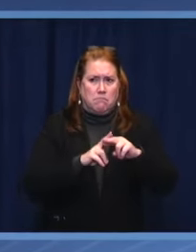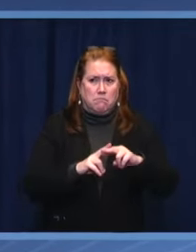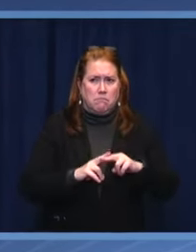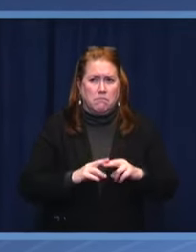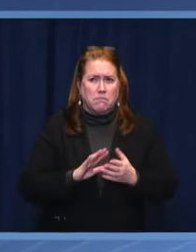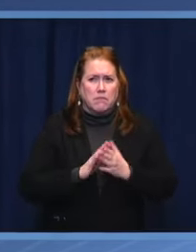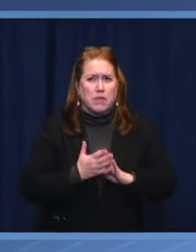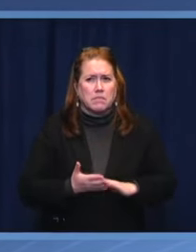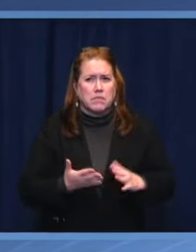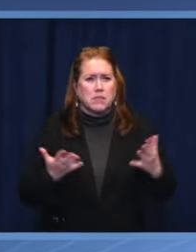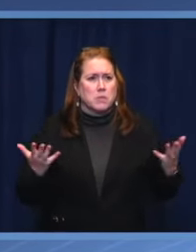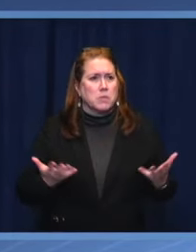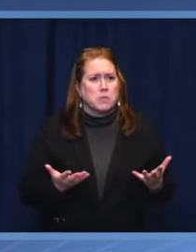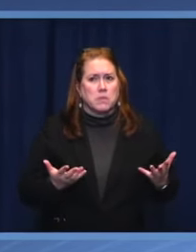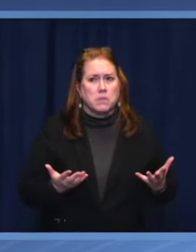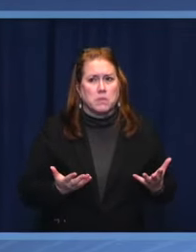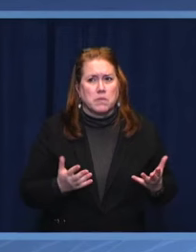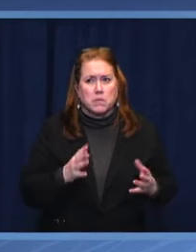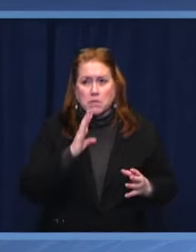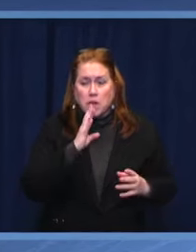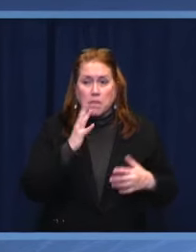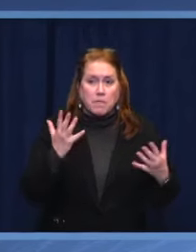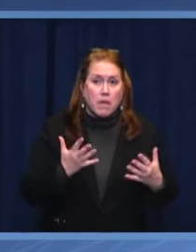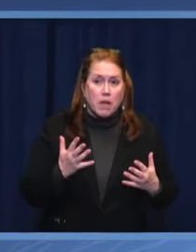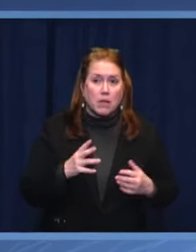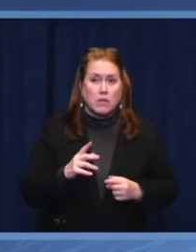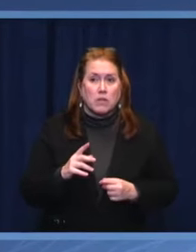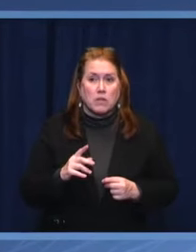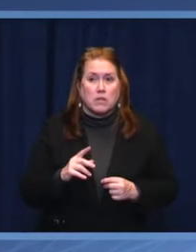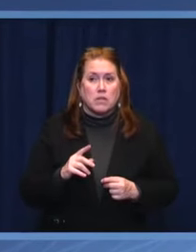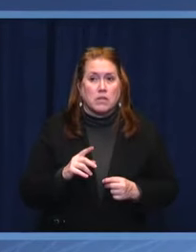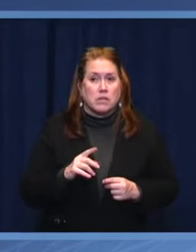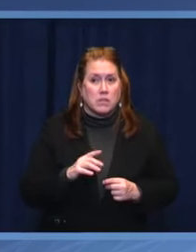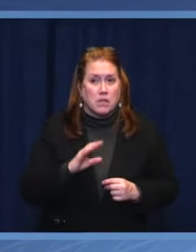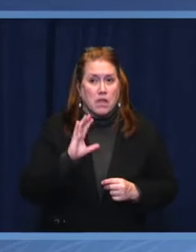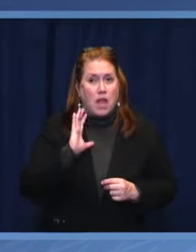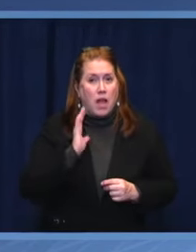and I'm talking about transnational organized crime,